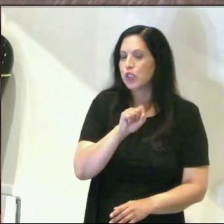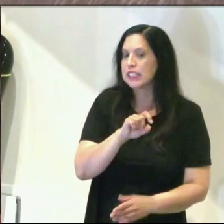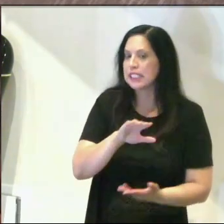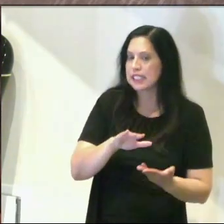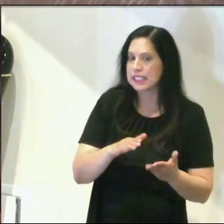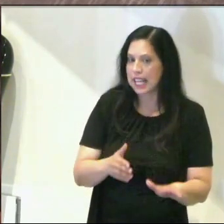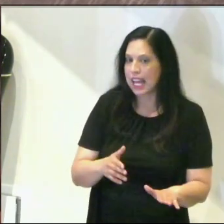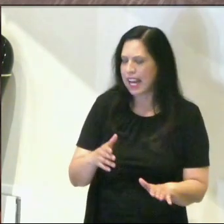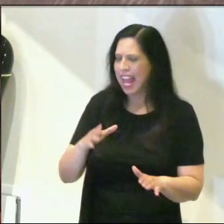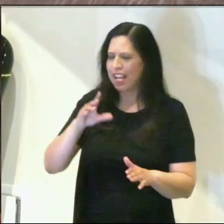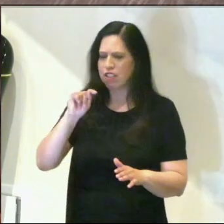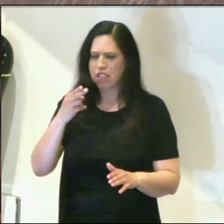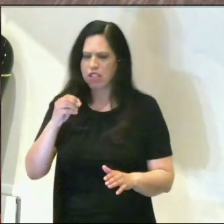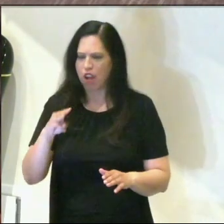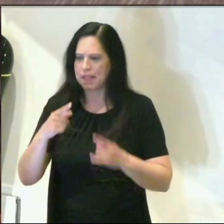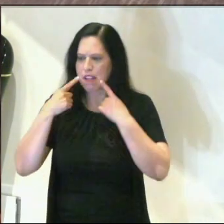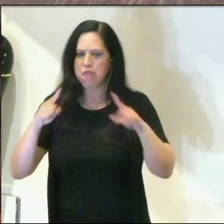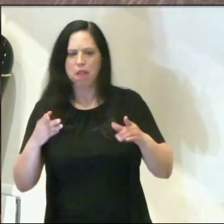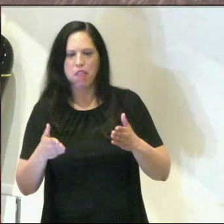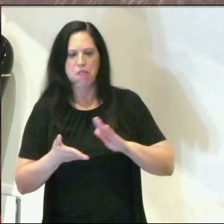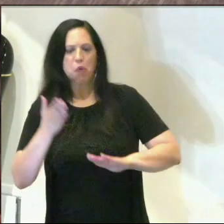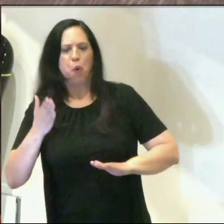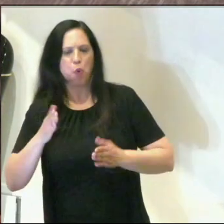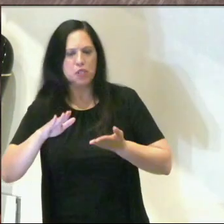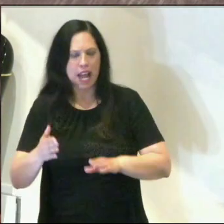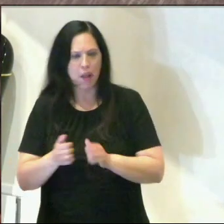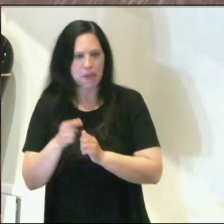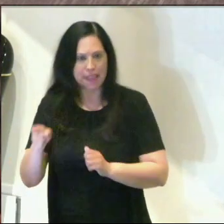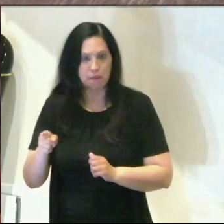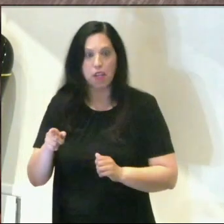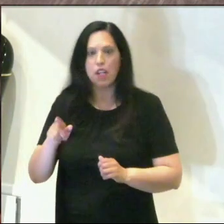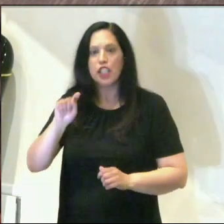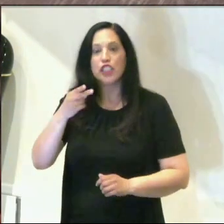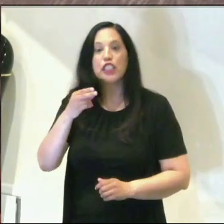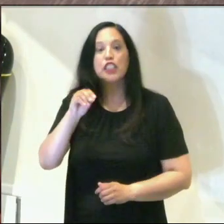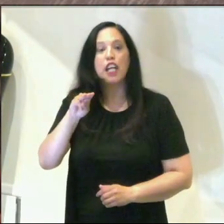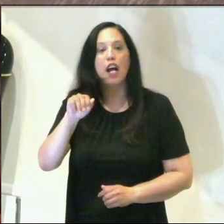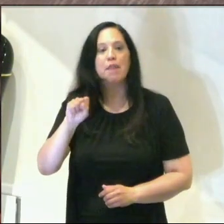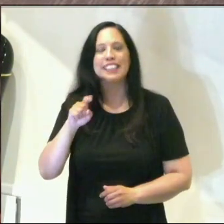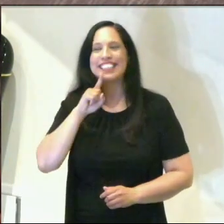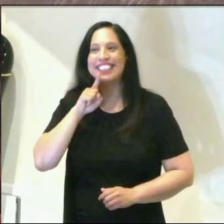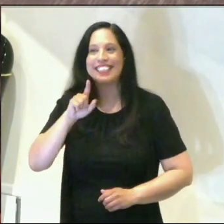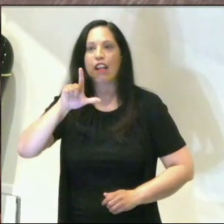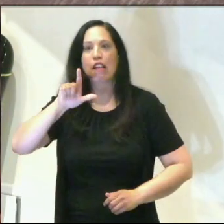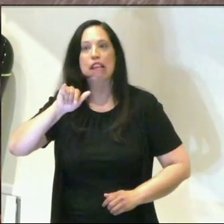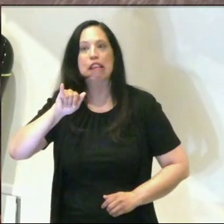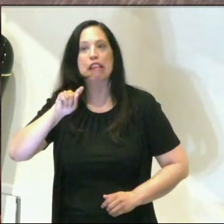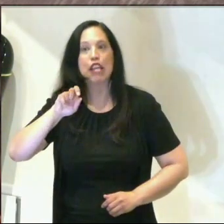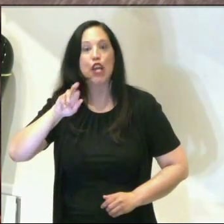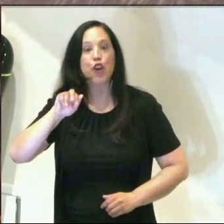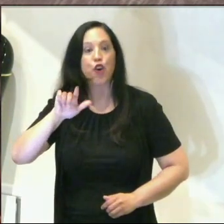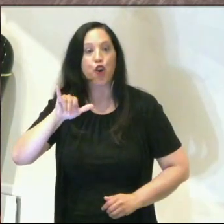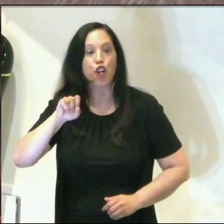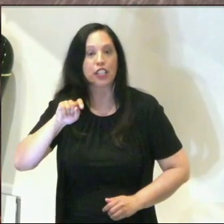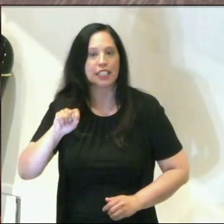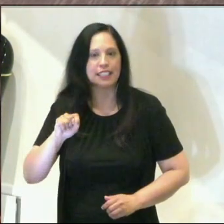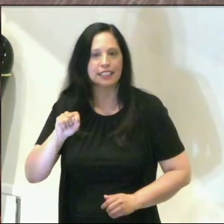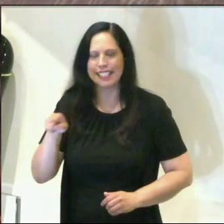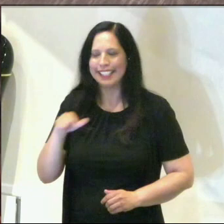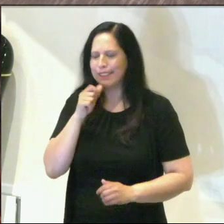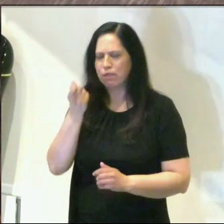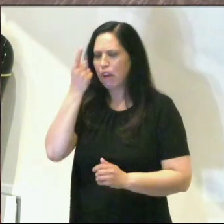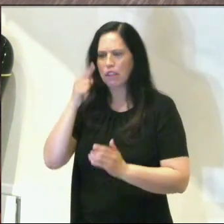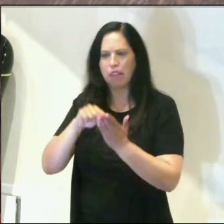Thomas says, well, let's go die with him. See, Thomas is a literalist. Thomas is not a guy that understands all these metaphors. It doesn't mean he's a dumb guy.